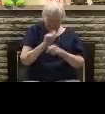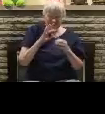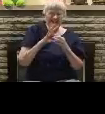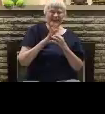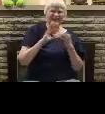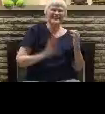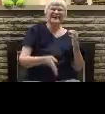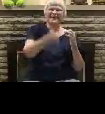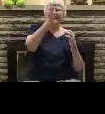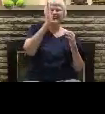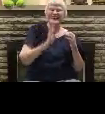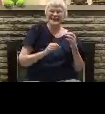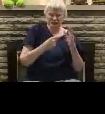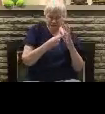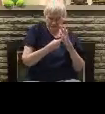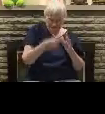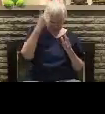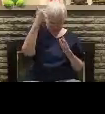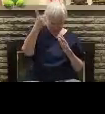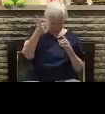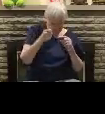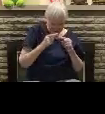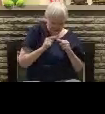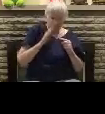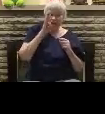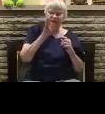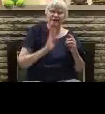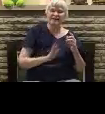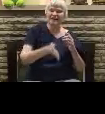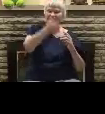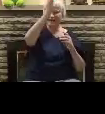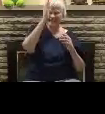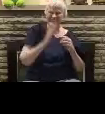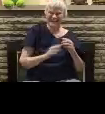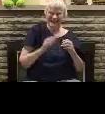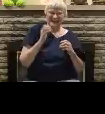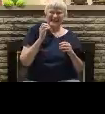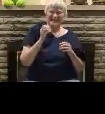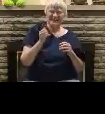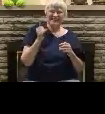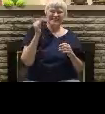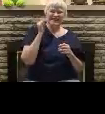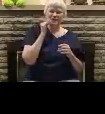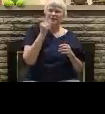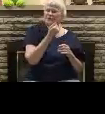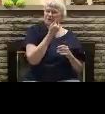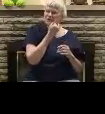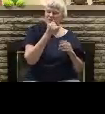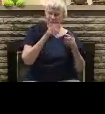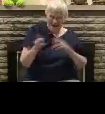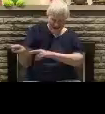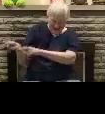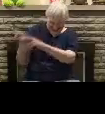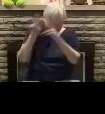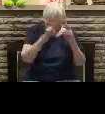showing himself that he is God. That's why we believe that what we're seeing right now in Israel, they are ready to build the temple. They've got